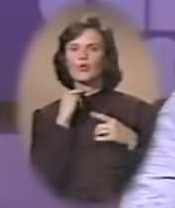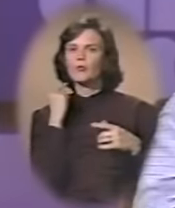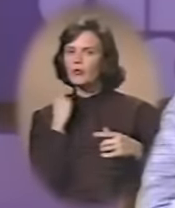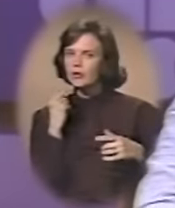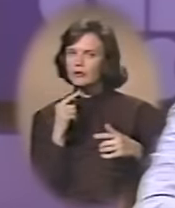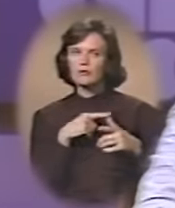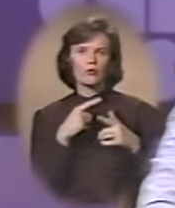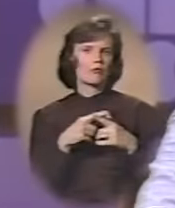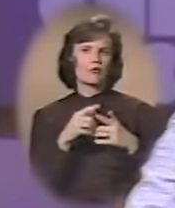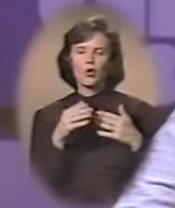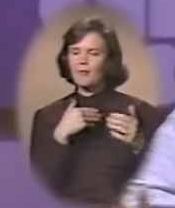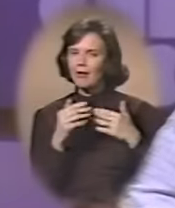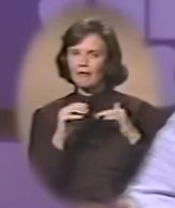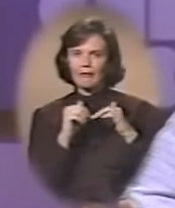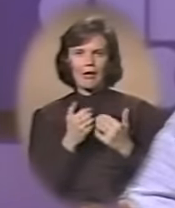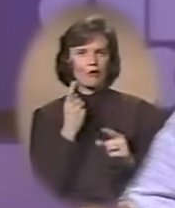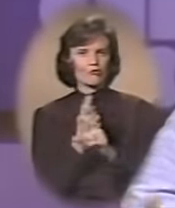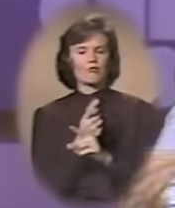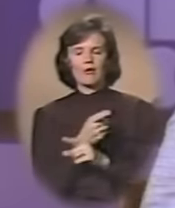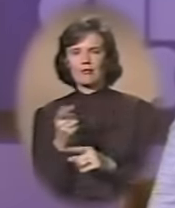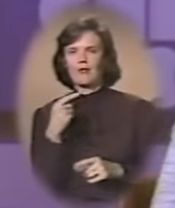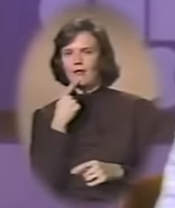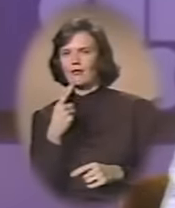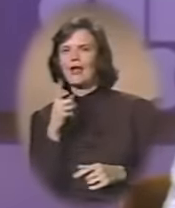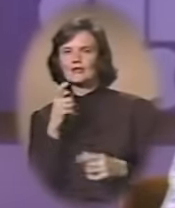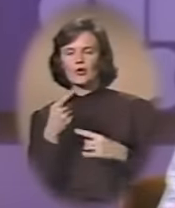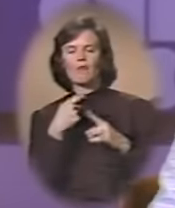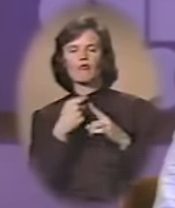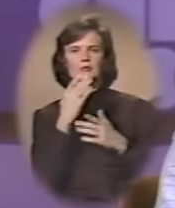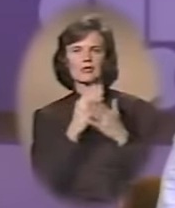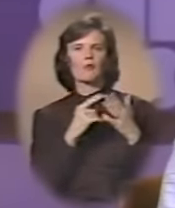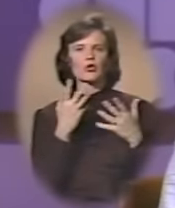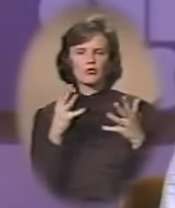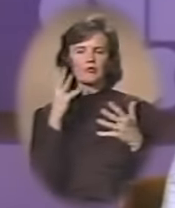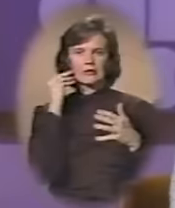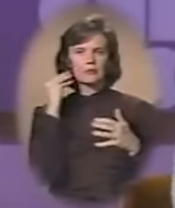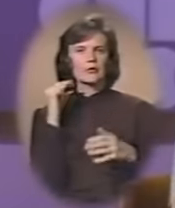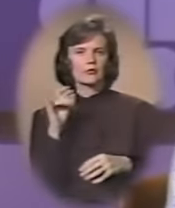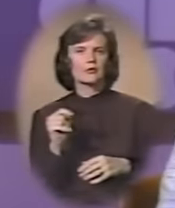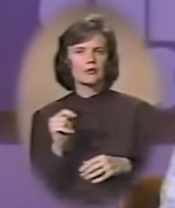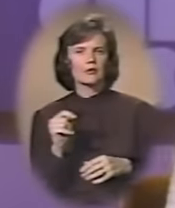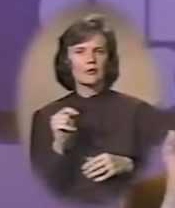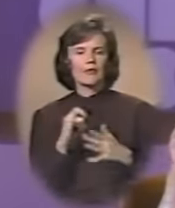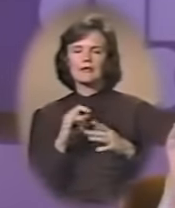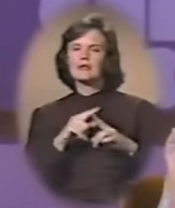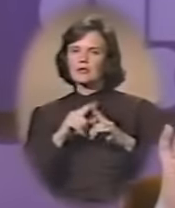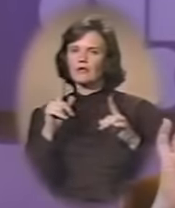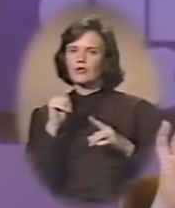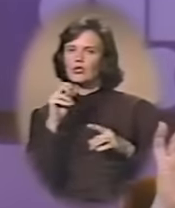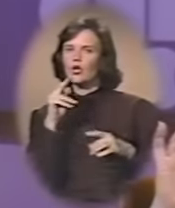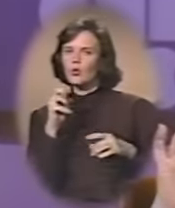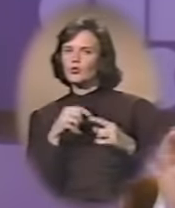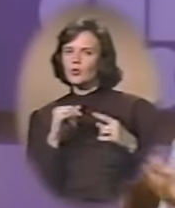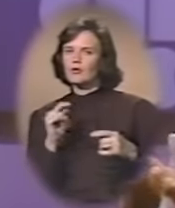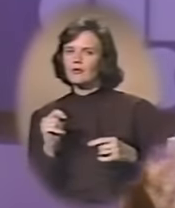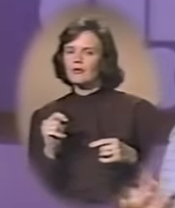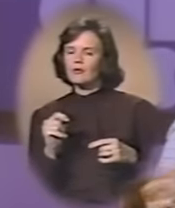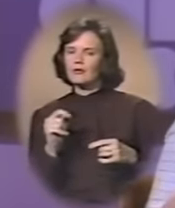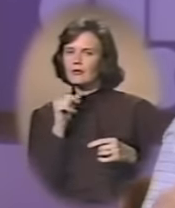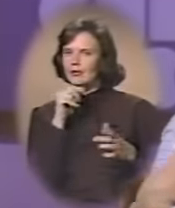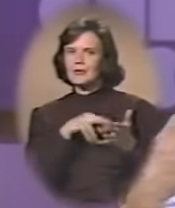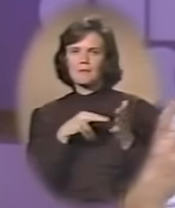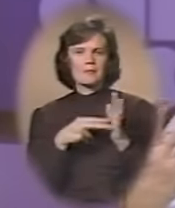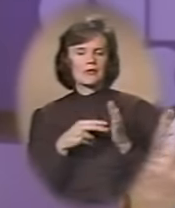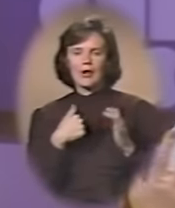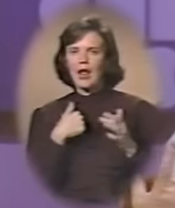priest or no matter how correct they are. It has to come from somebody who's been there. And there is a different tone to it. It doesn't